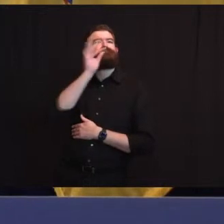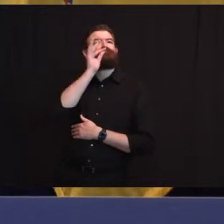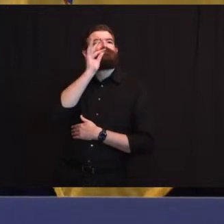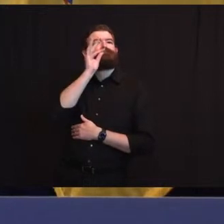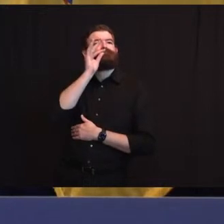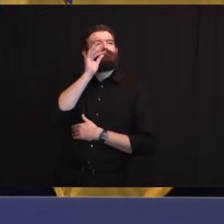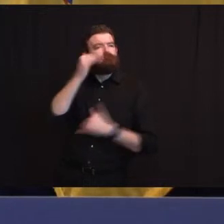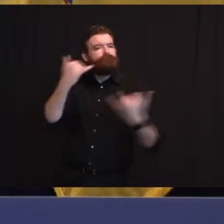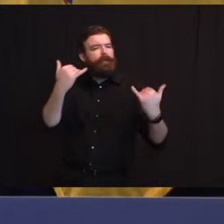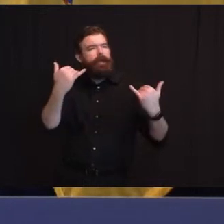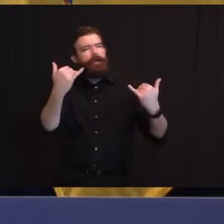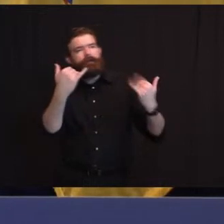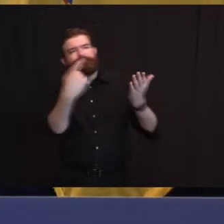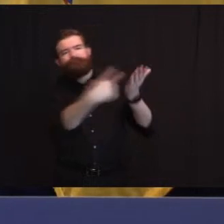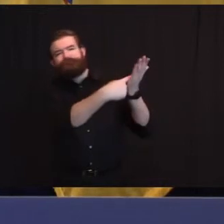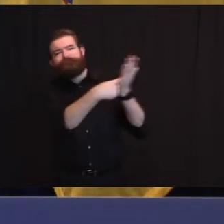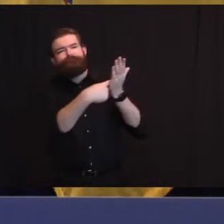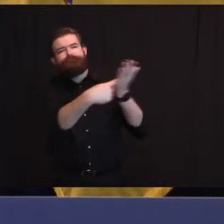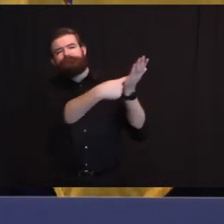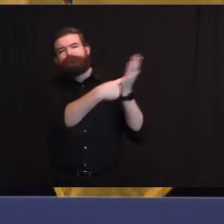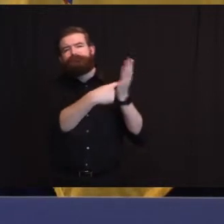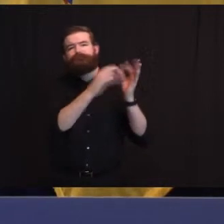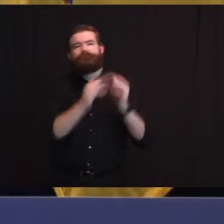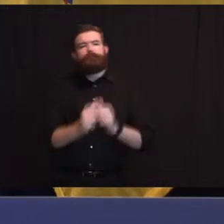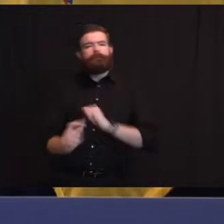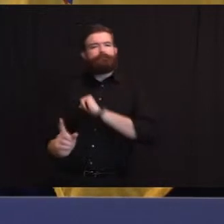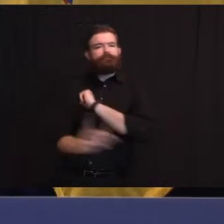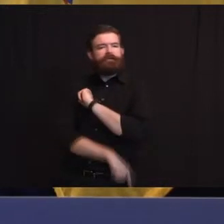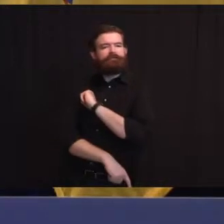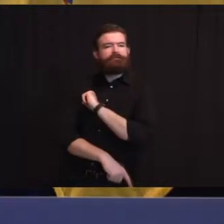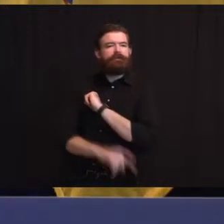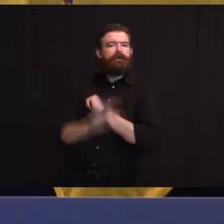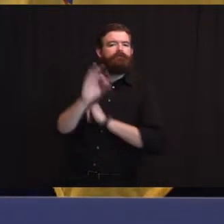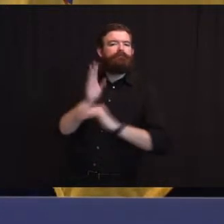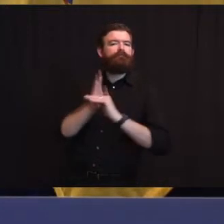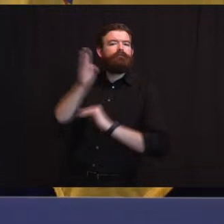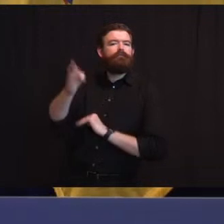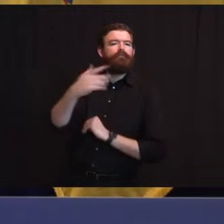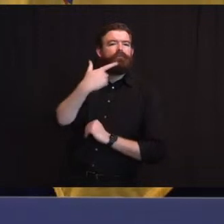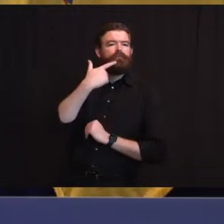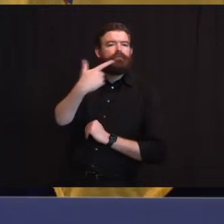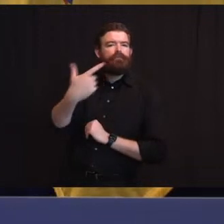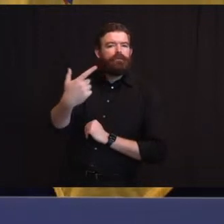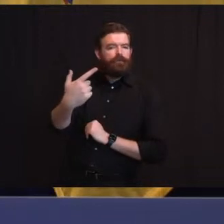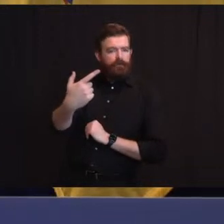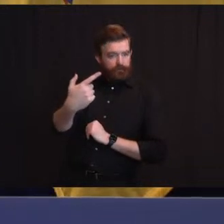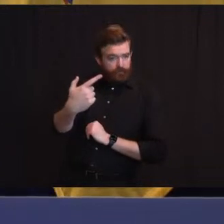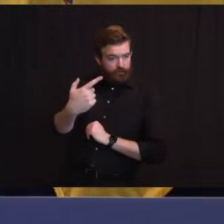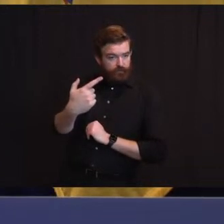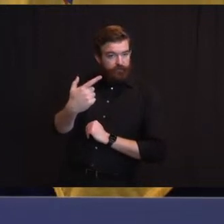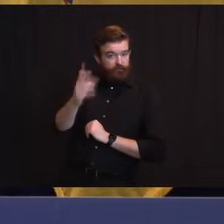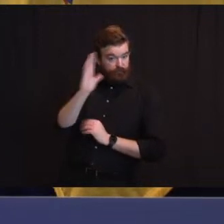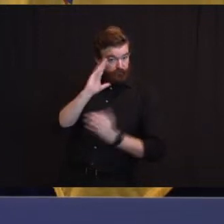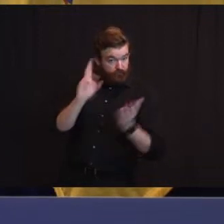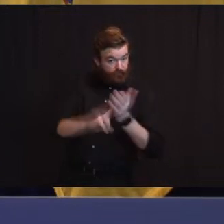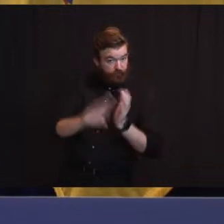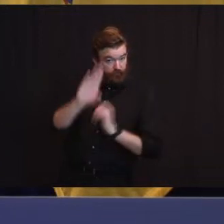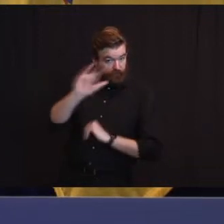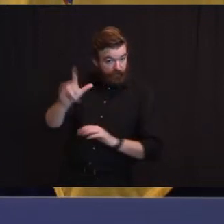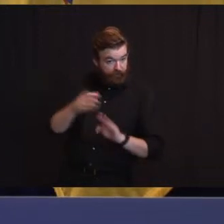penalties for people under 21. Are you planning to sign the legalization bill before January 1st?